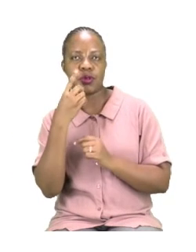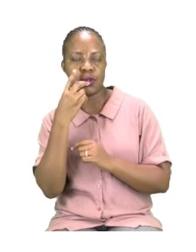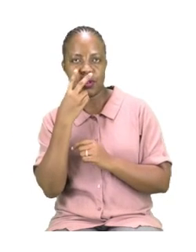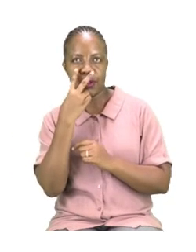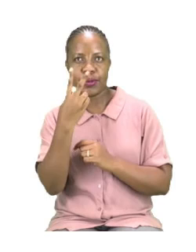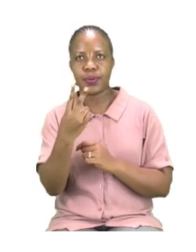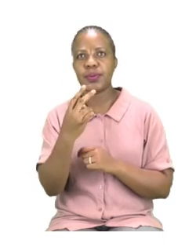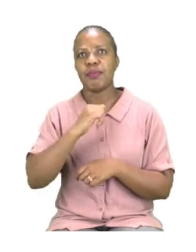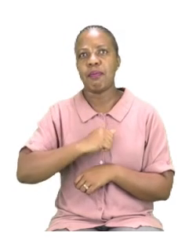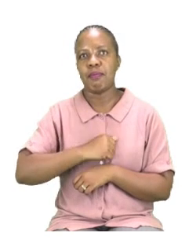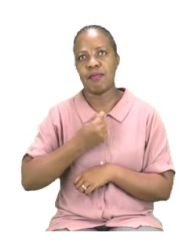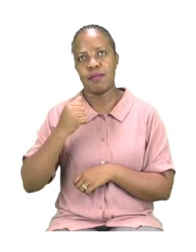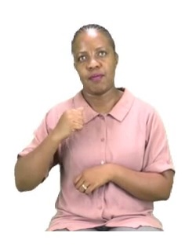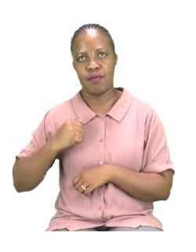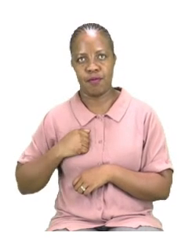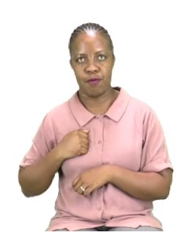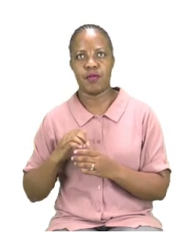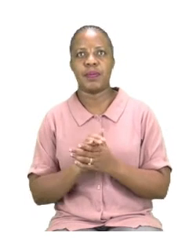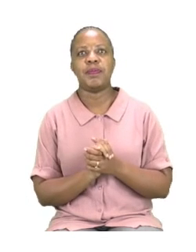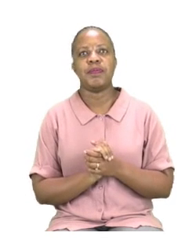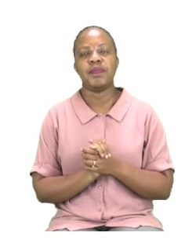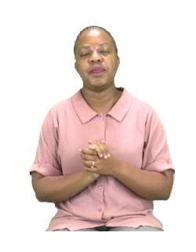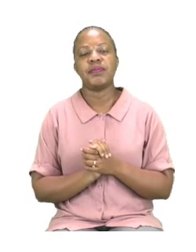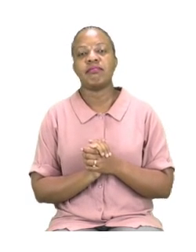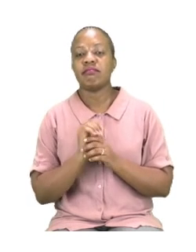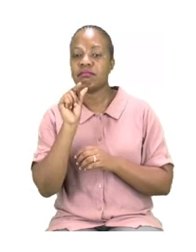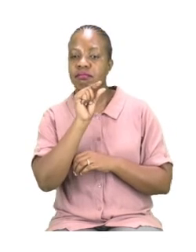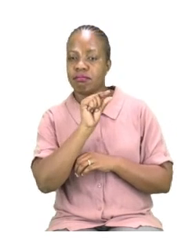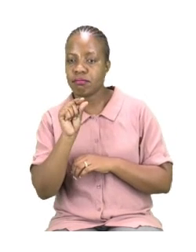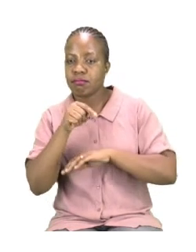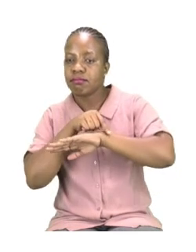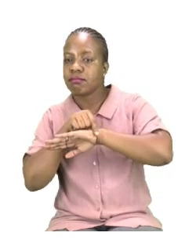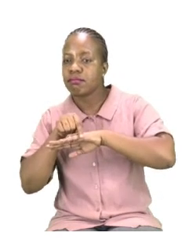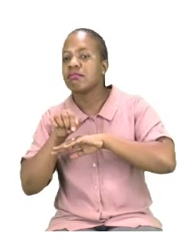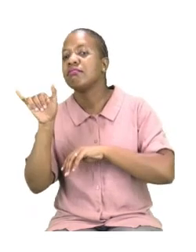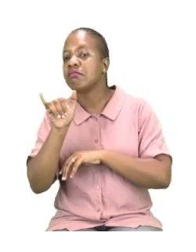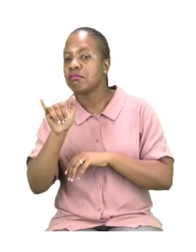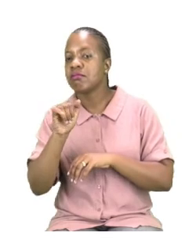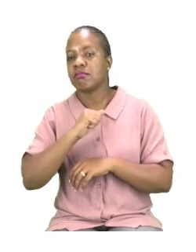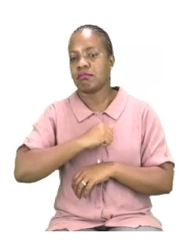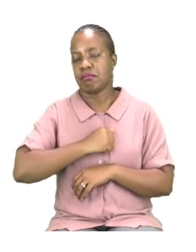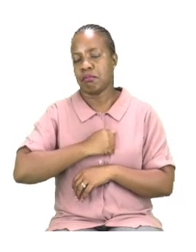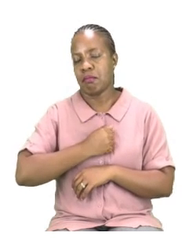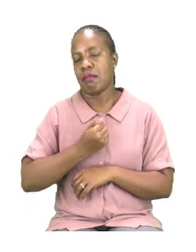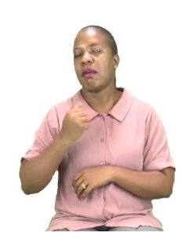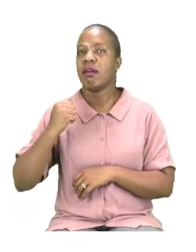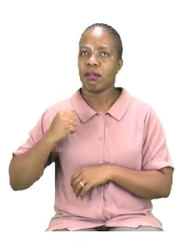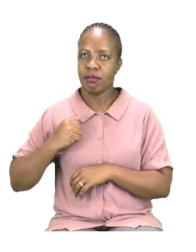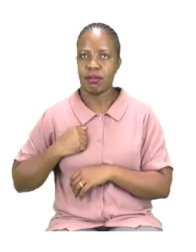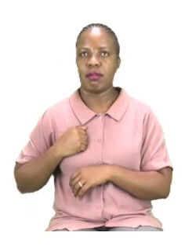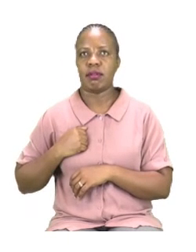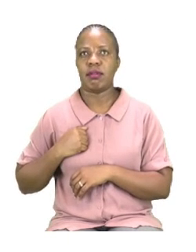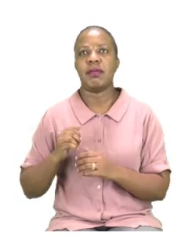underlined they are my father. Now, we know that fathers are